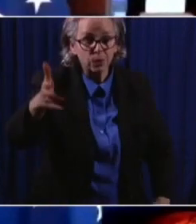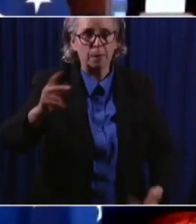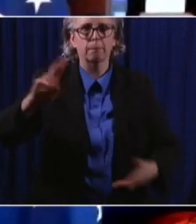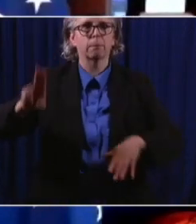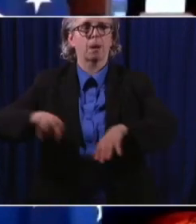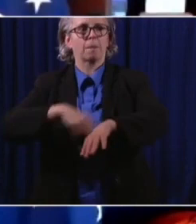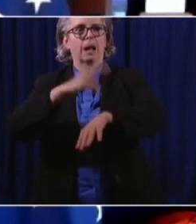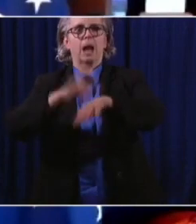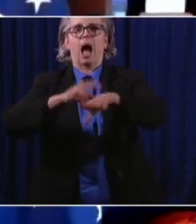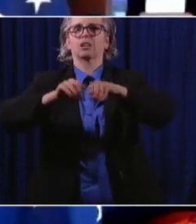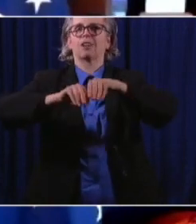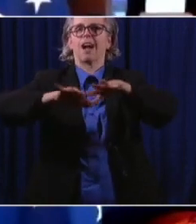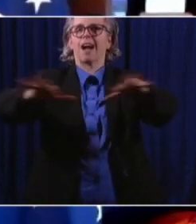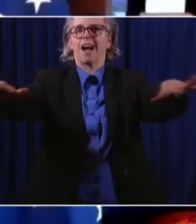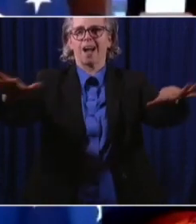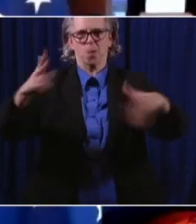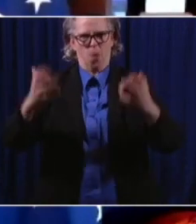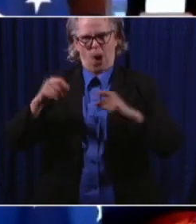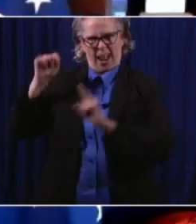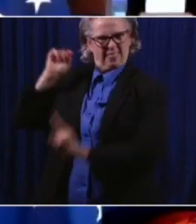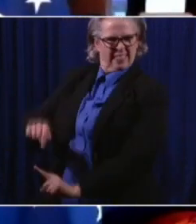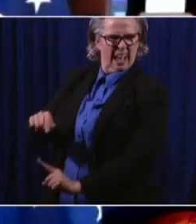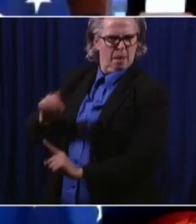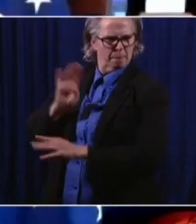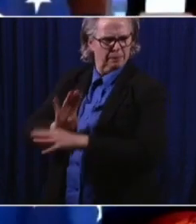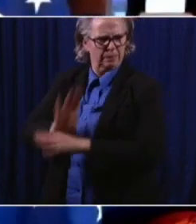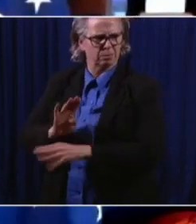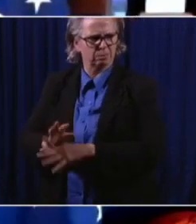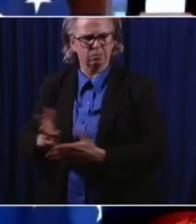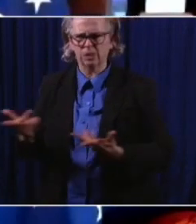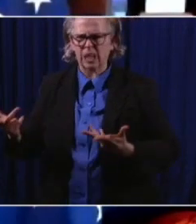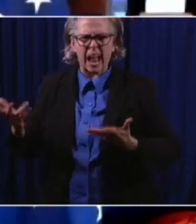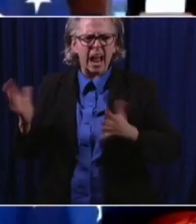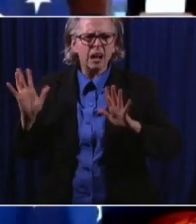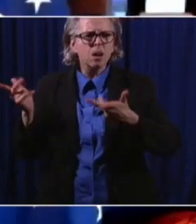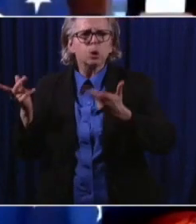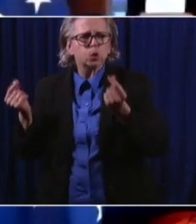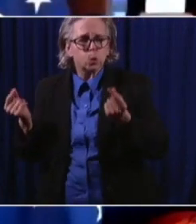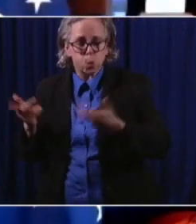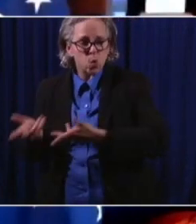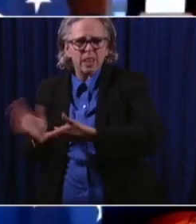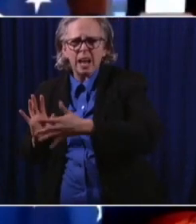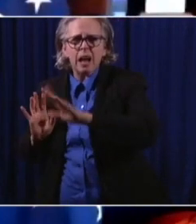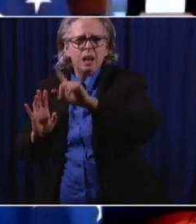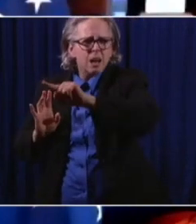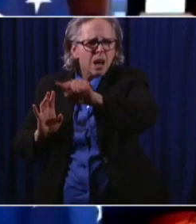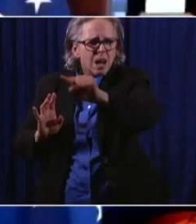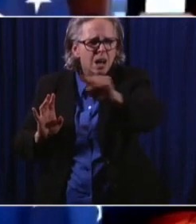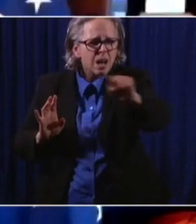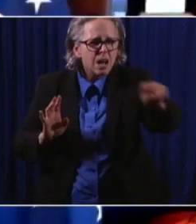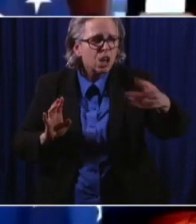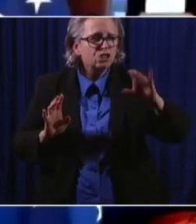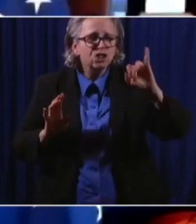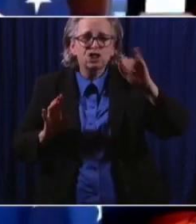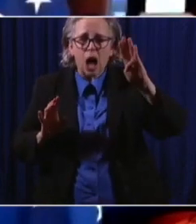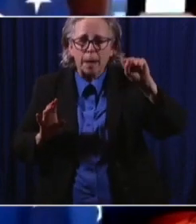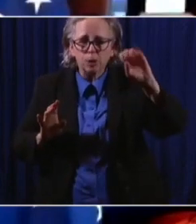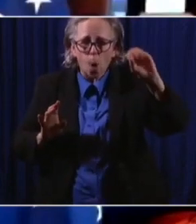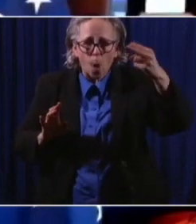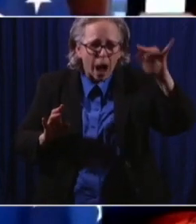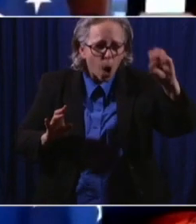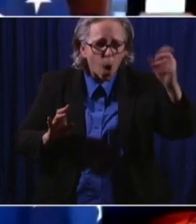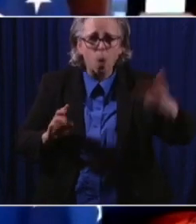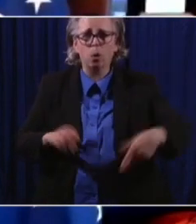I just want to thank the collaboration of the private-public collaboration of JobsOhio, the Ohio Development Services Agency,